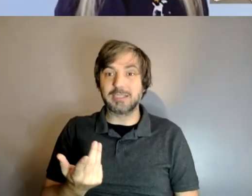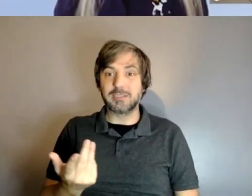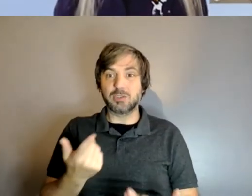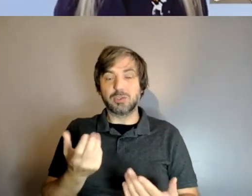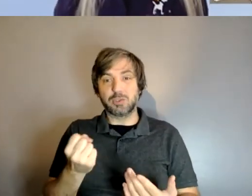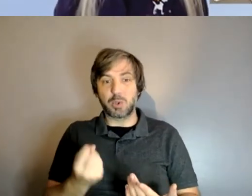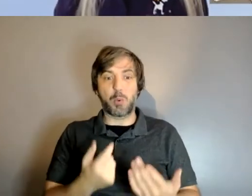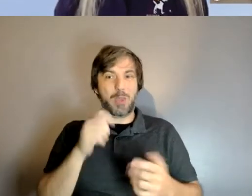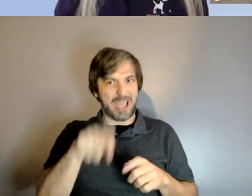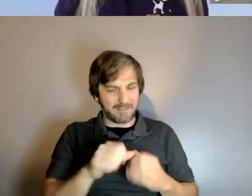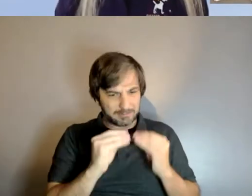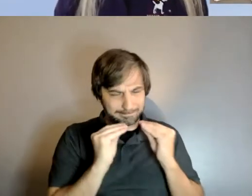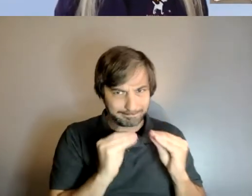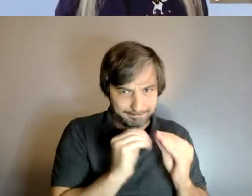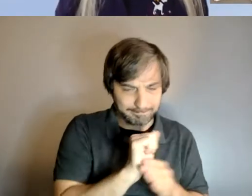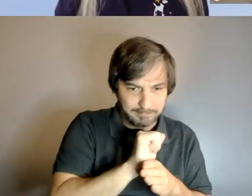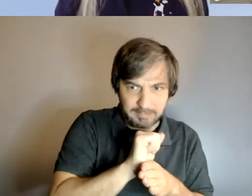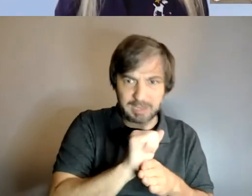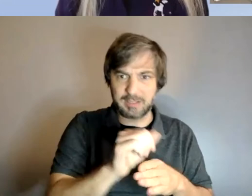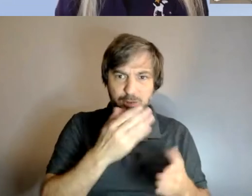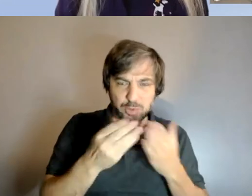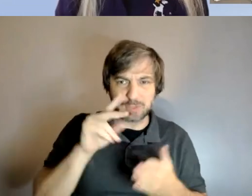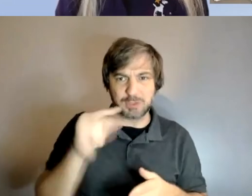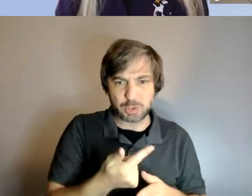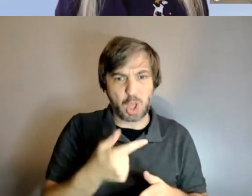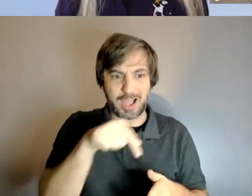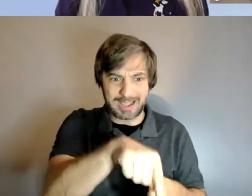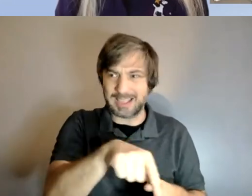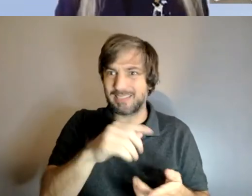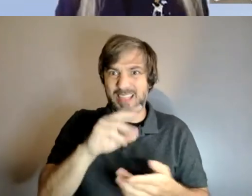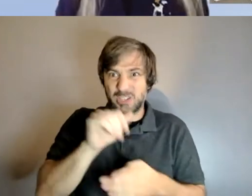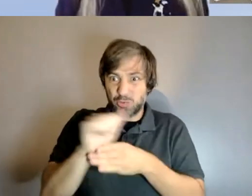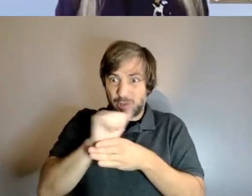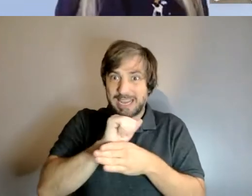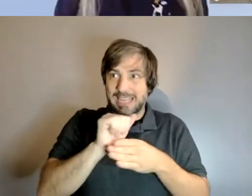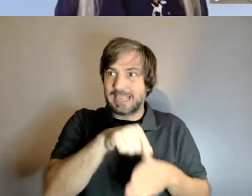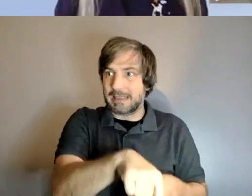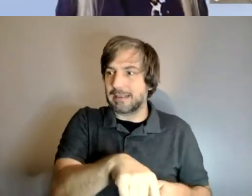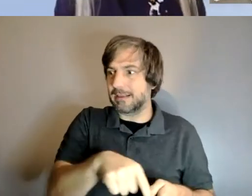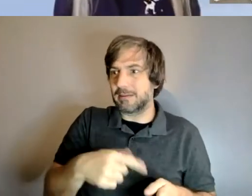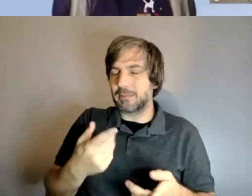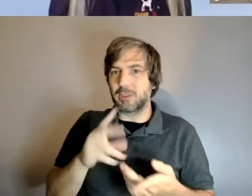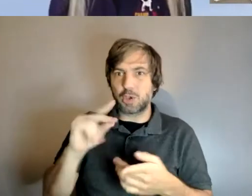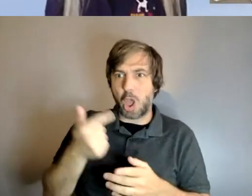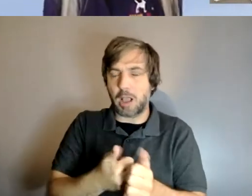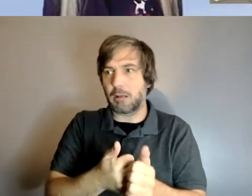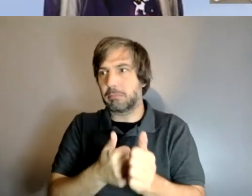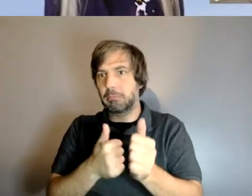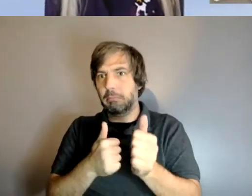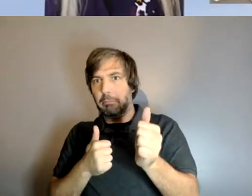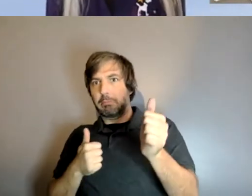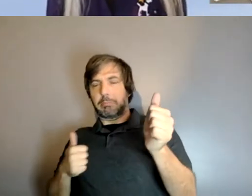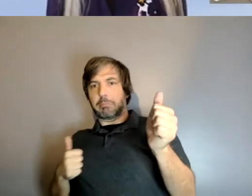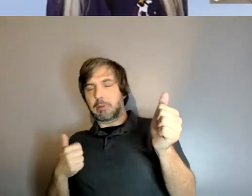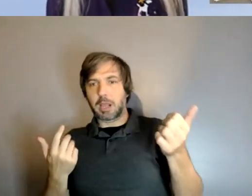of the service dog back as well so again i'm i'm a huge advocate for trained service